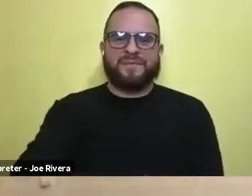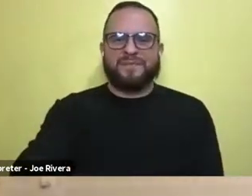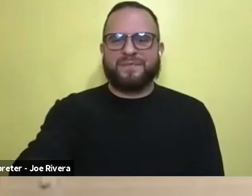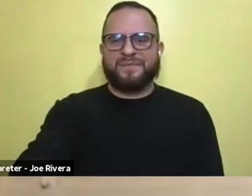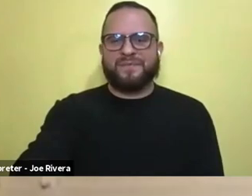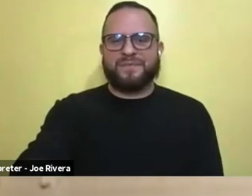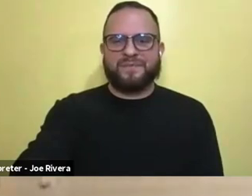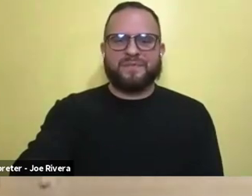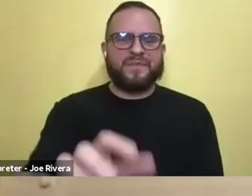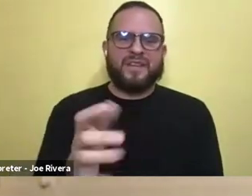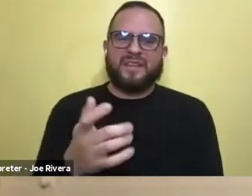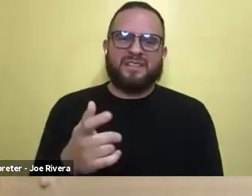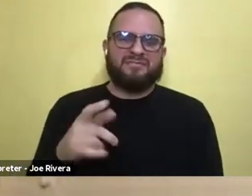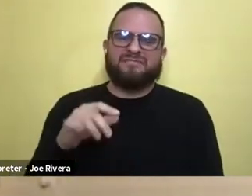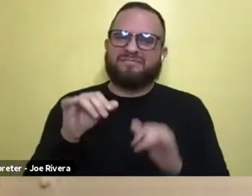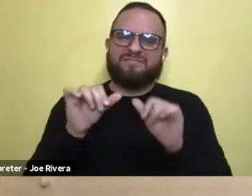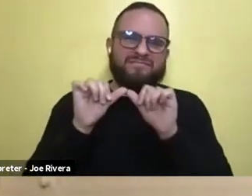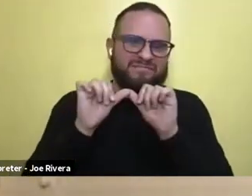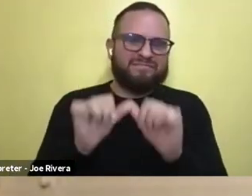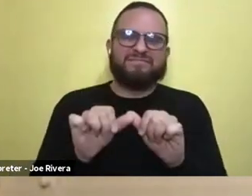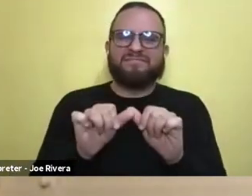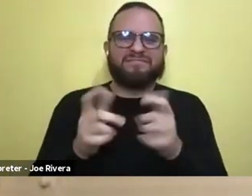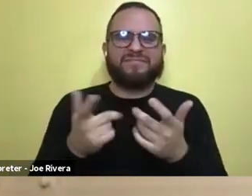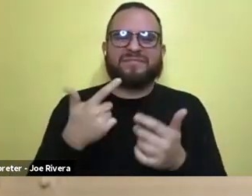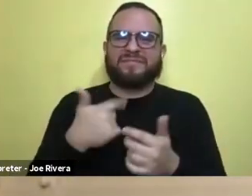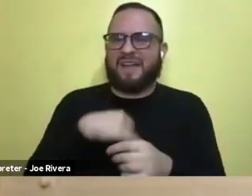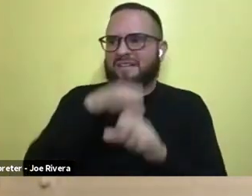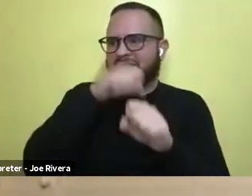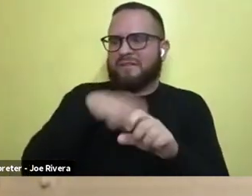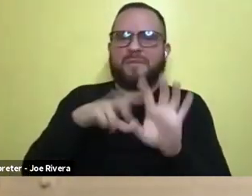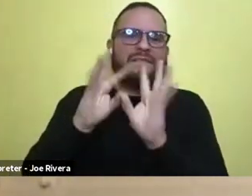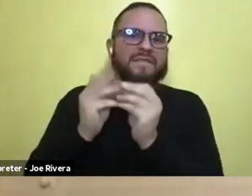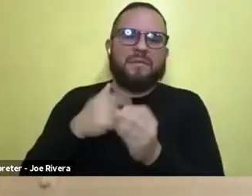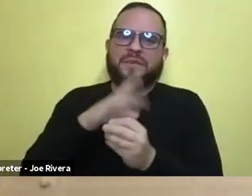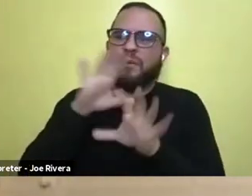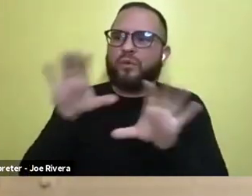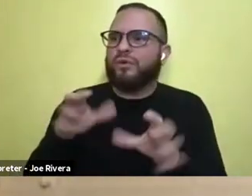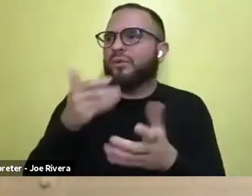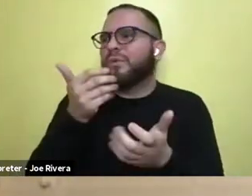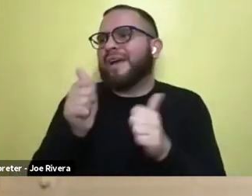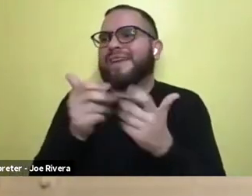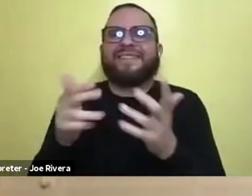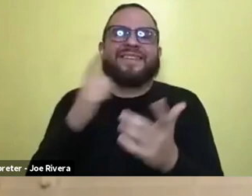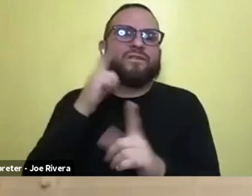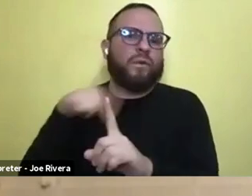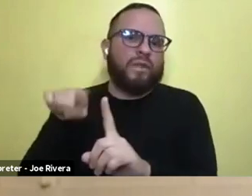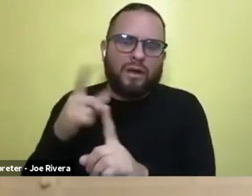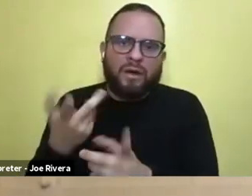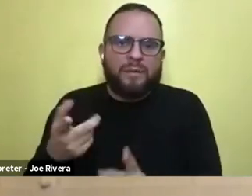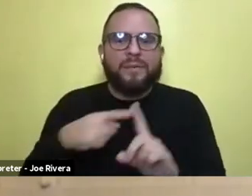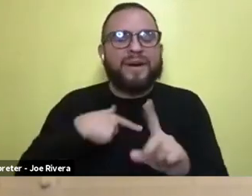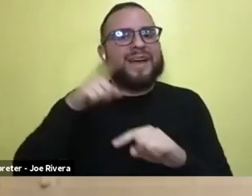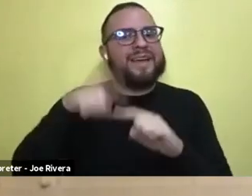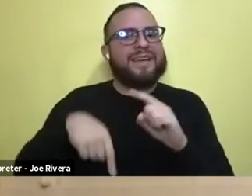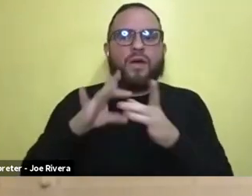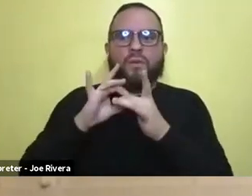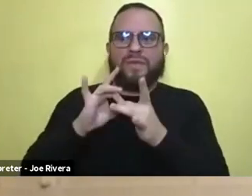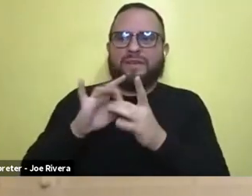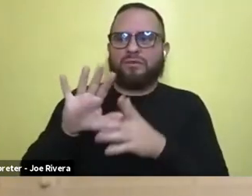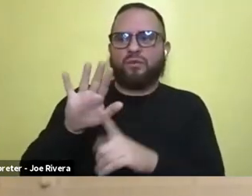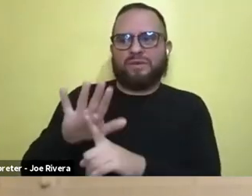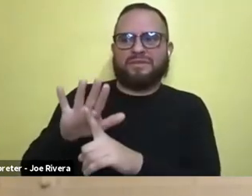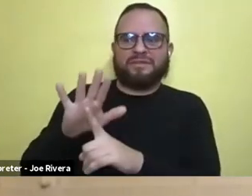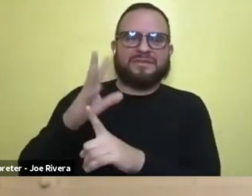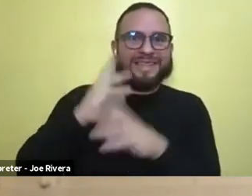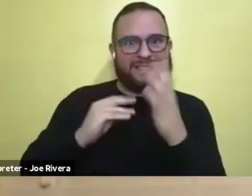me and him. We love our families. I would do anything for them, you know, though I can't relate to his experience and what he's been through.